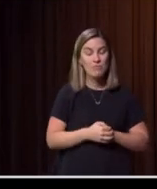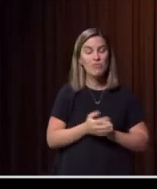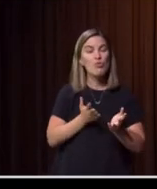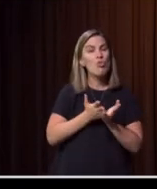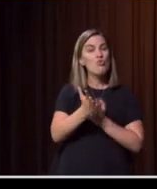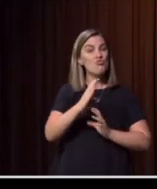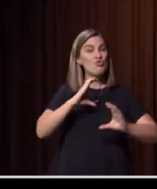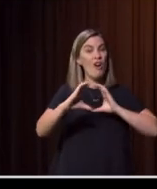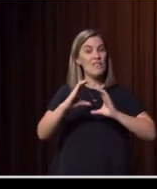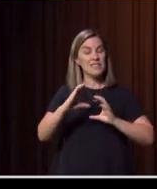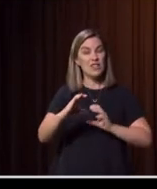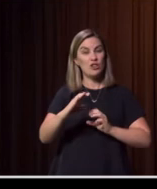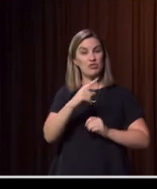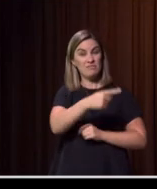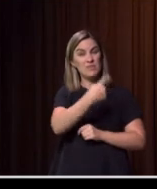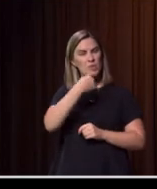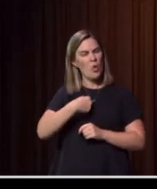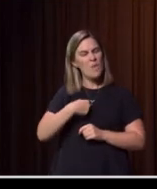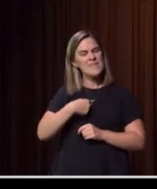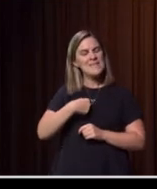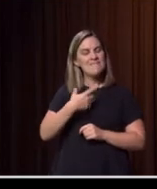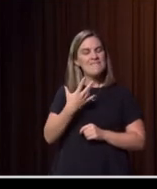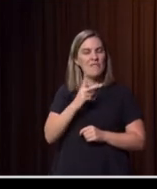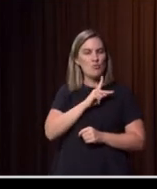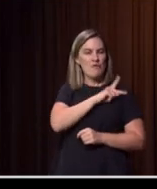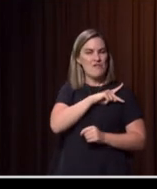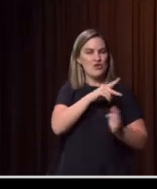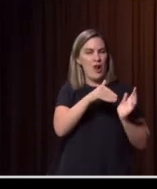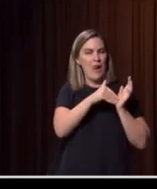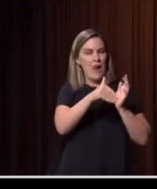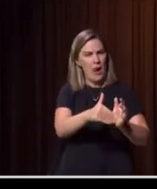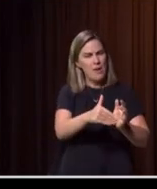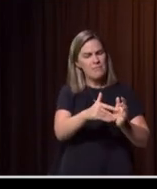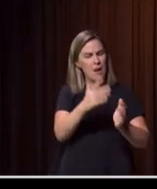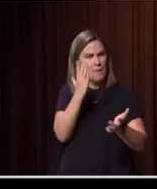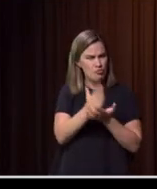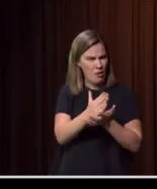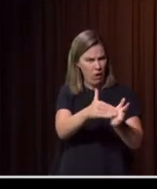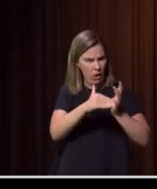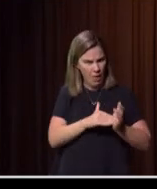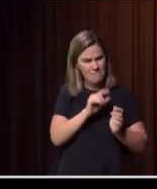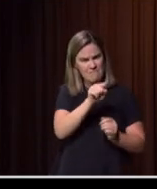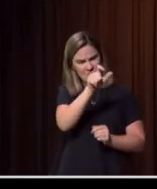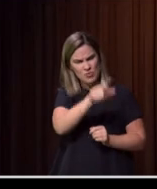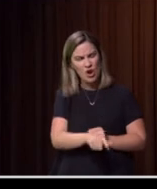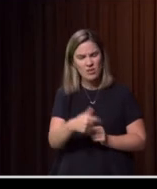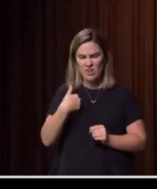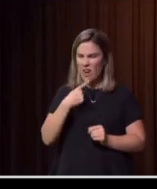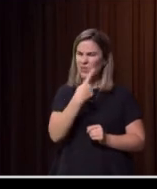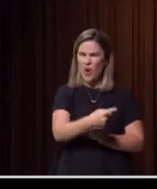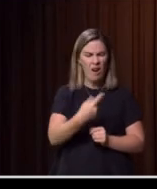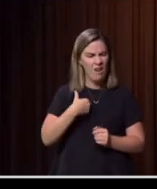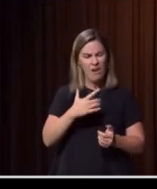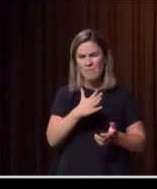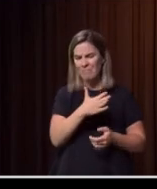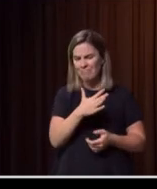that he'd gone to get some professional help and he said it was really making a difference. And I said, mate, I'm really proud of you. That's great. We've talked about this for a while. I'm so pleased to hear.